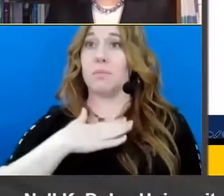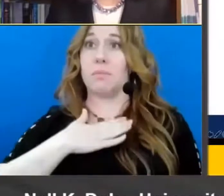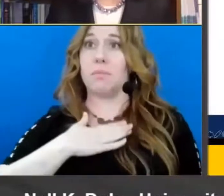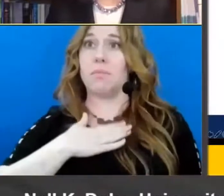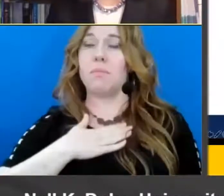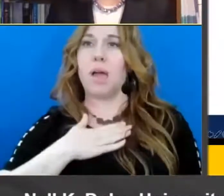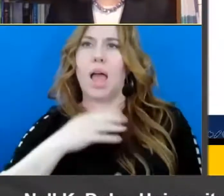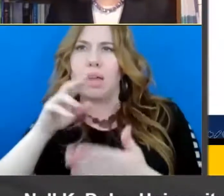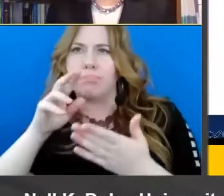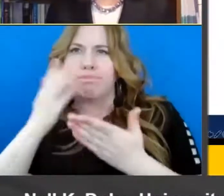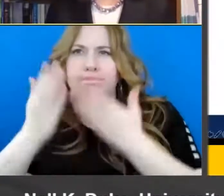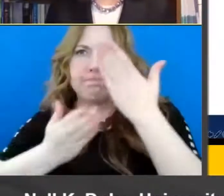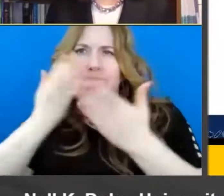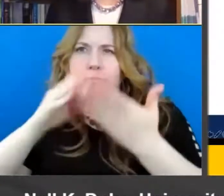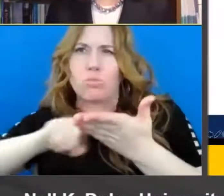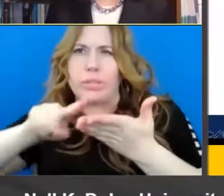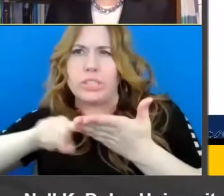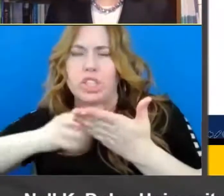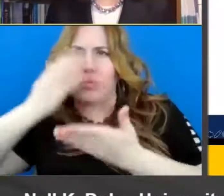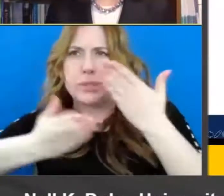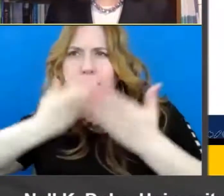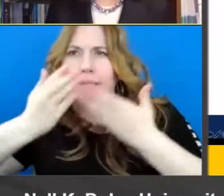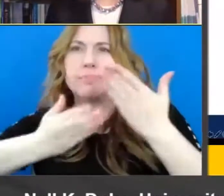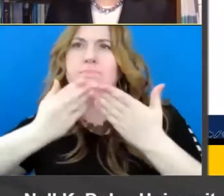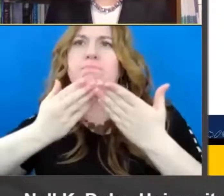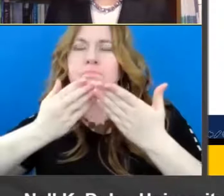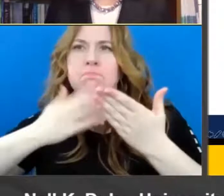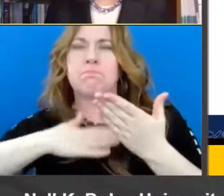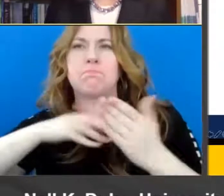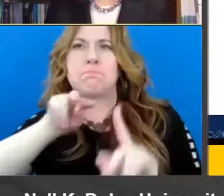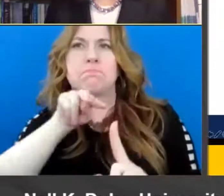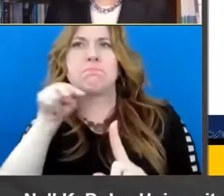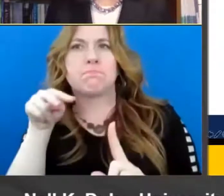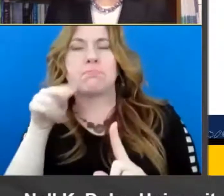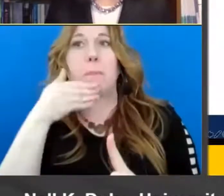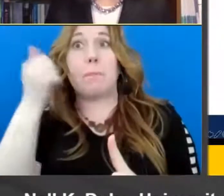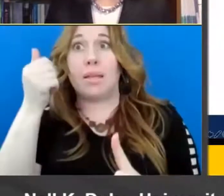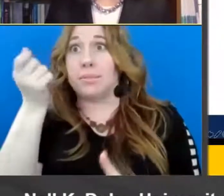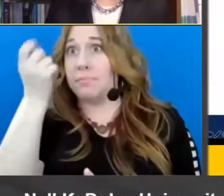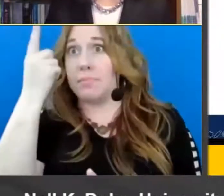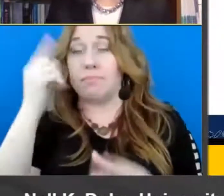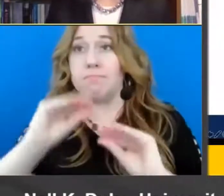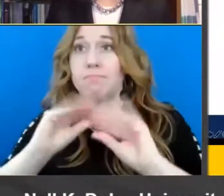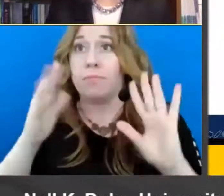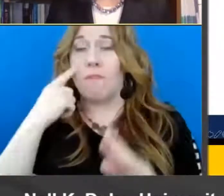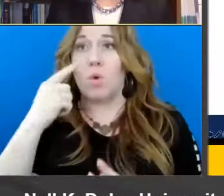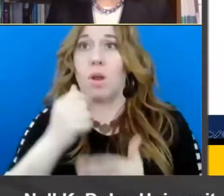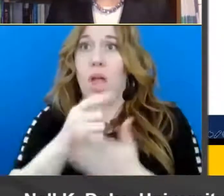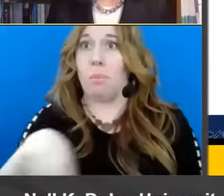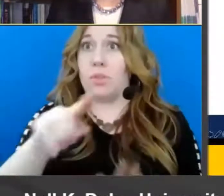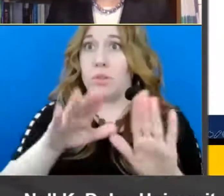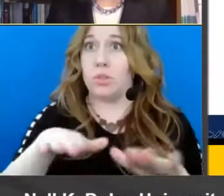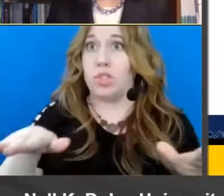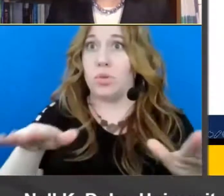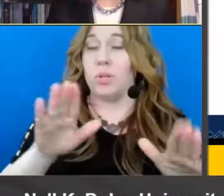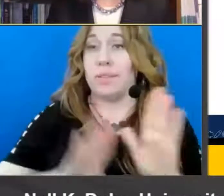research and and my read of um of what makes uh the best sense uh for students in terms of their development i don't